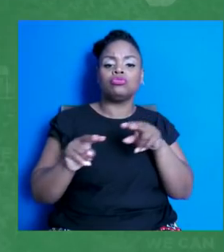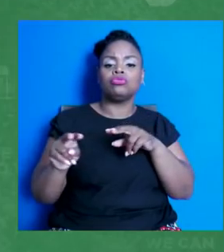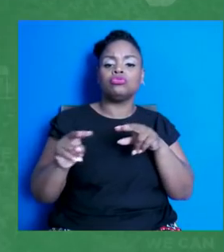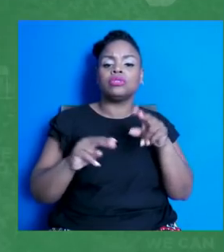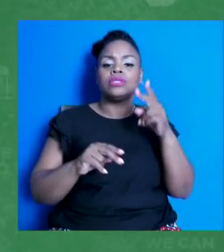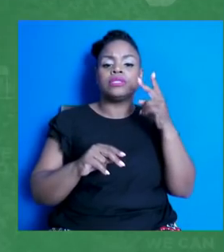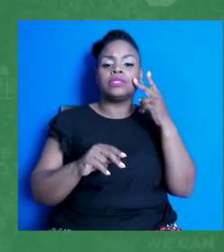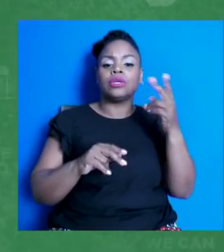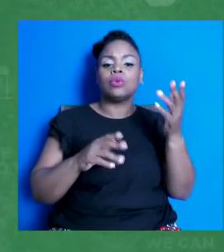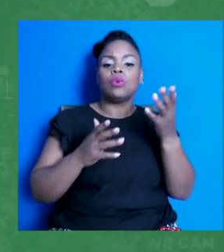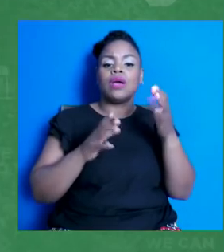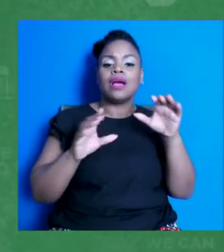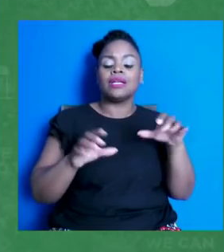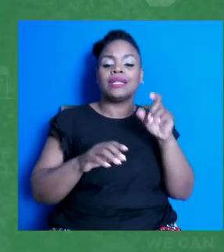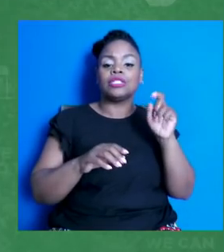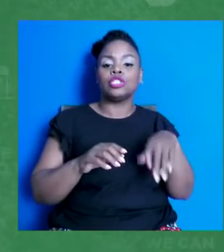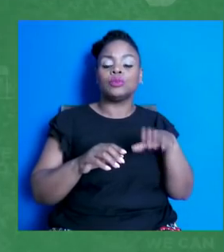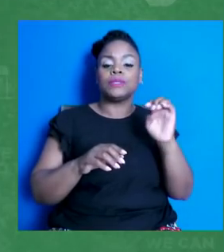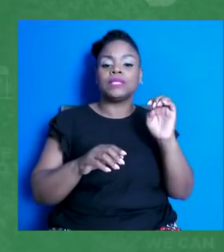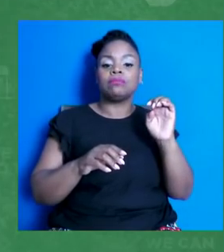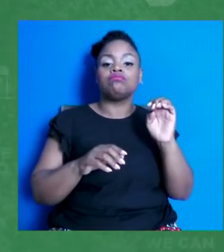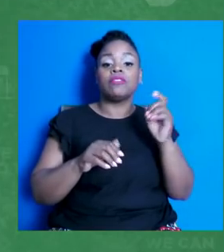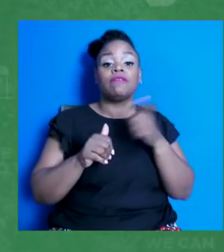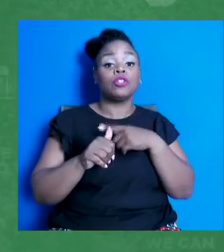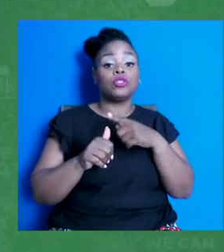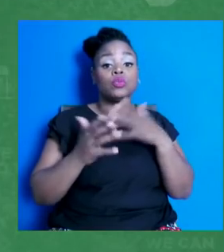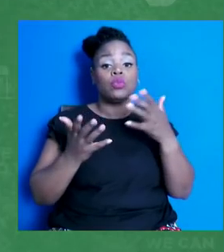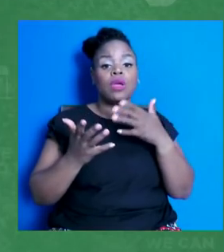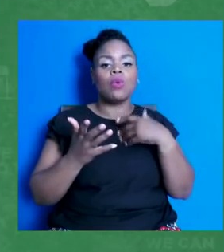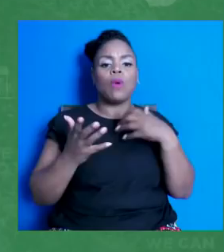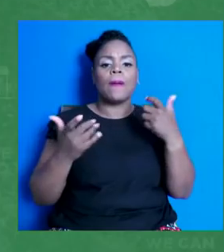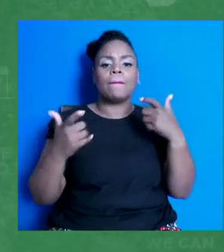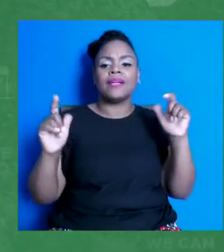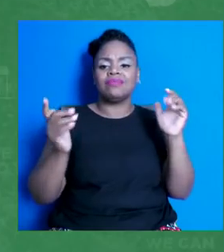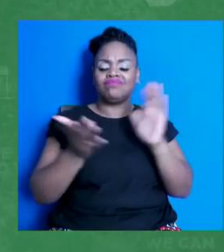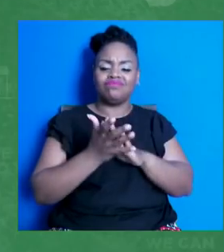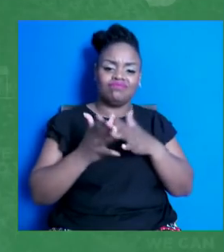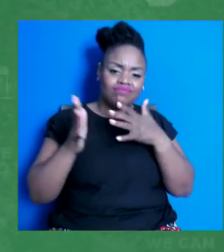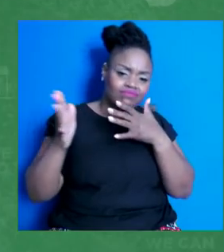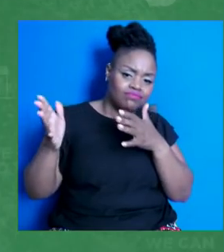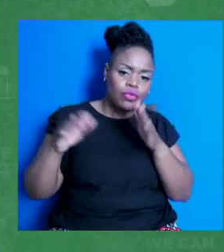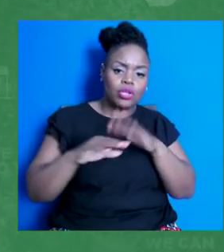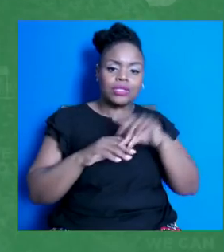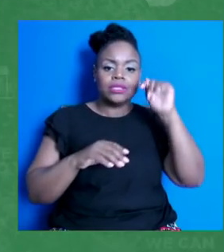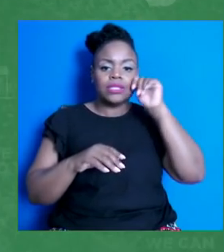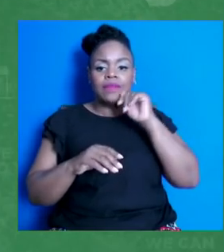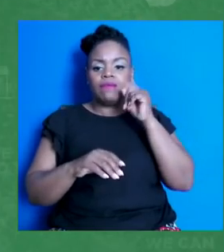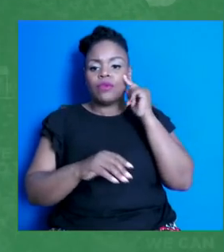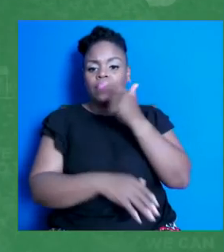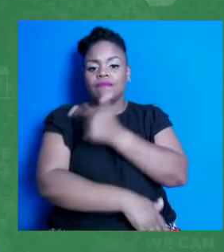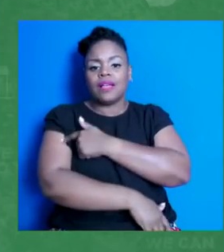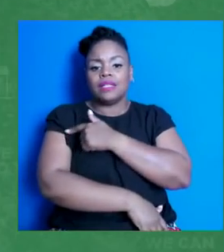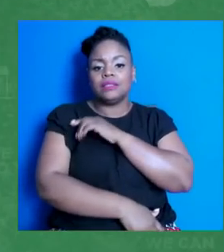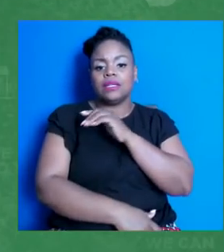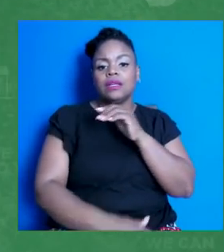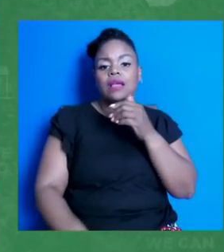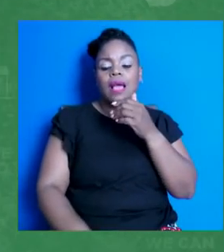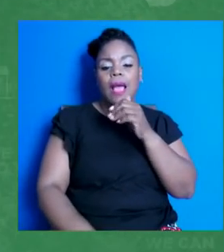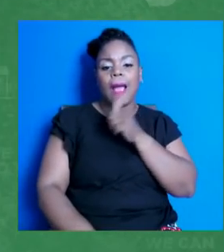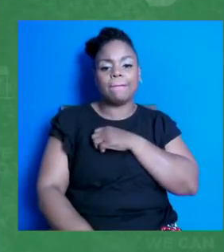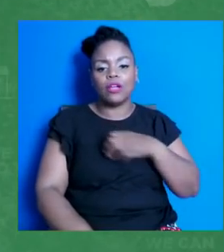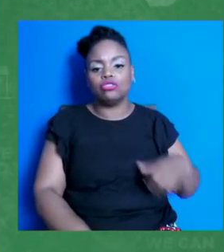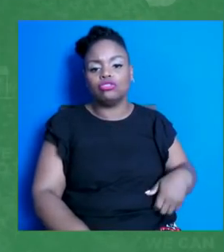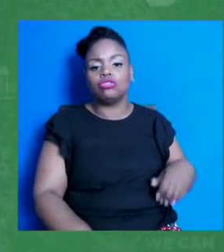First off, I want to give a big shout out to all Teens for Vaccines ambassadors in California, Tennessee, Illinois, Connecticut,